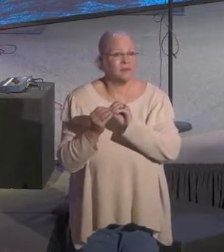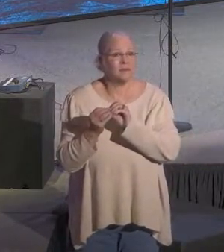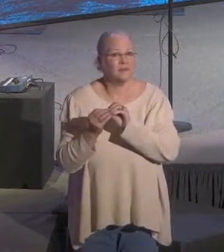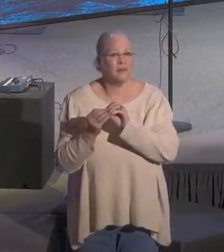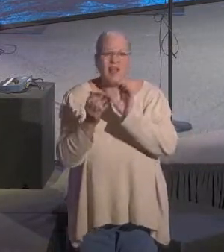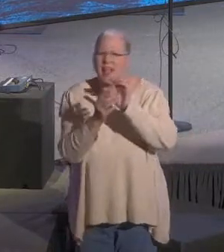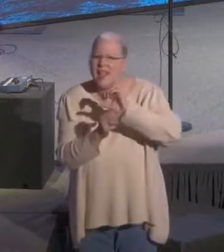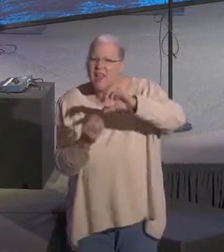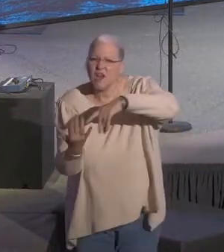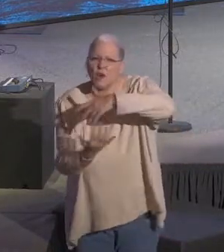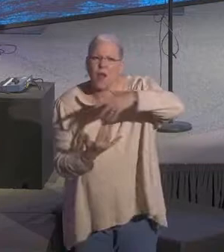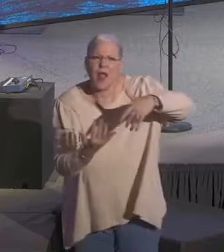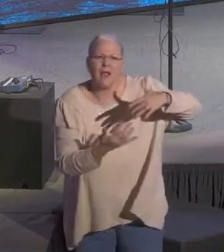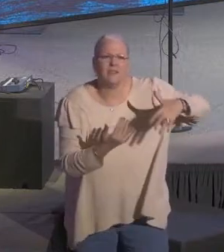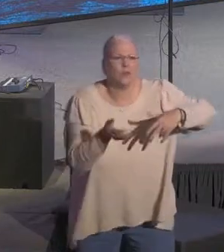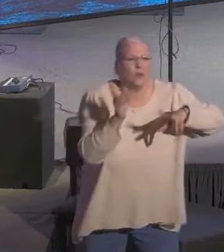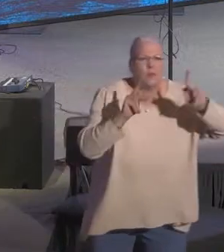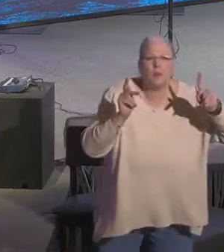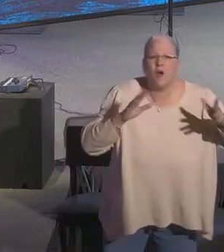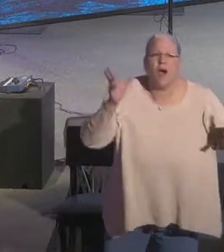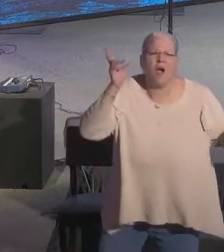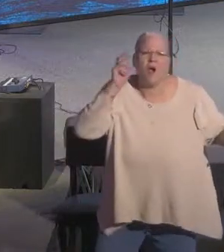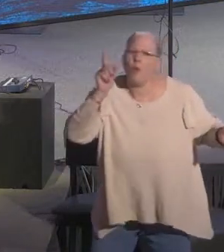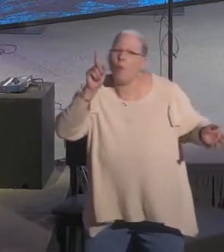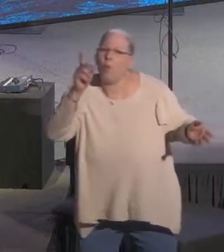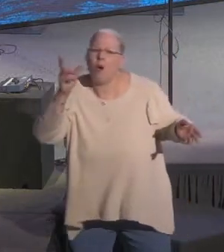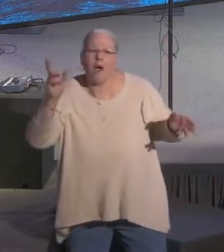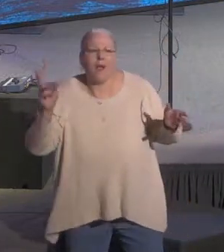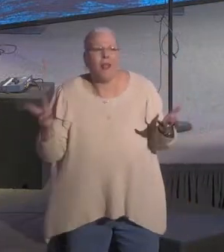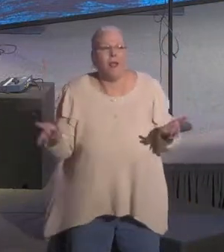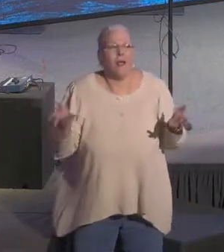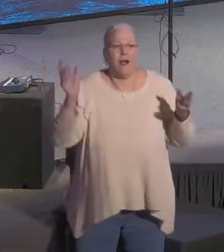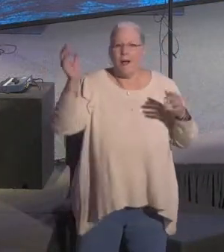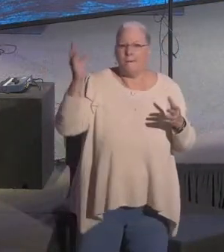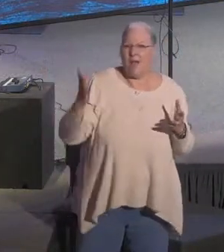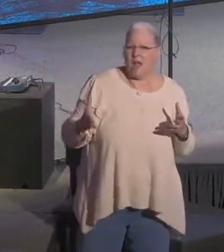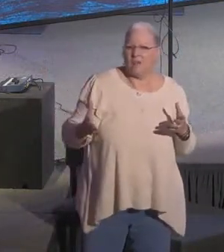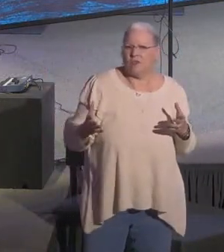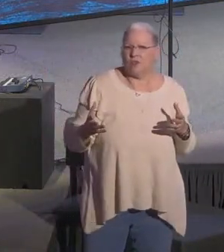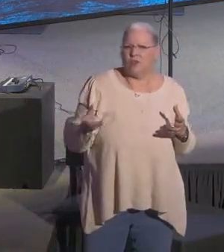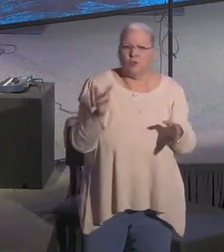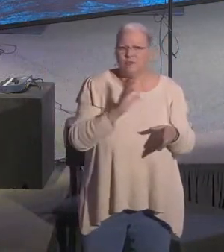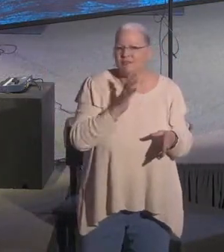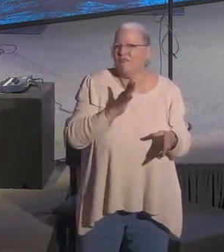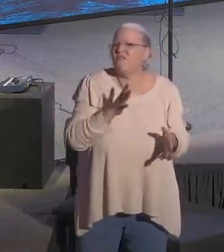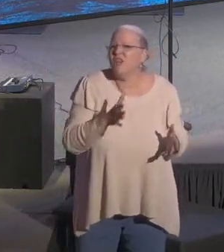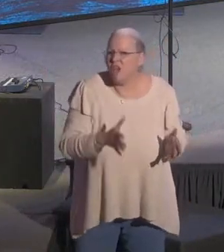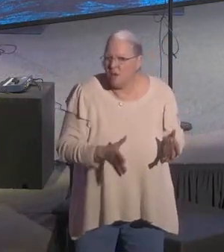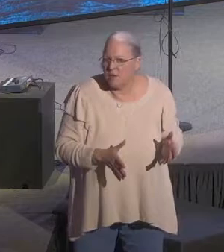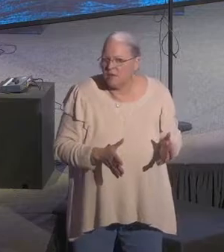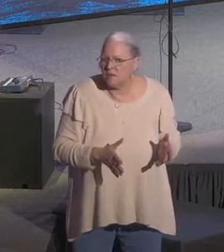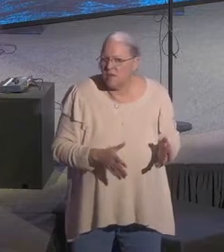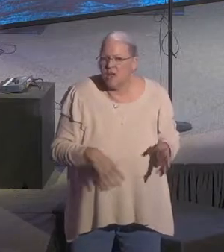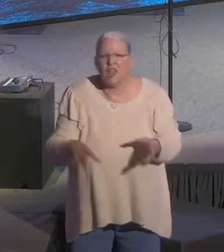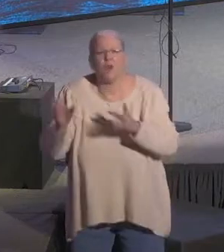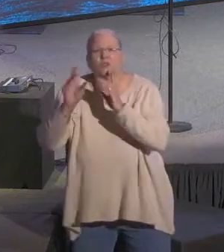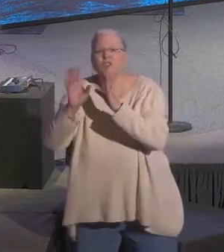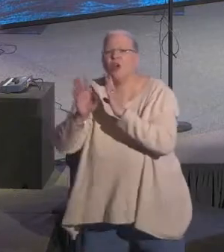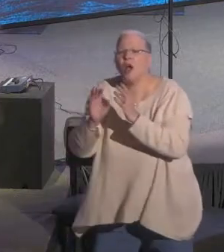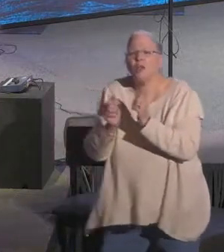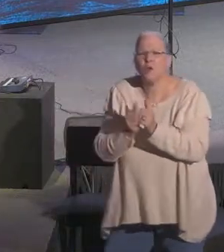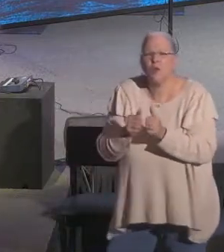Interacting with people. I heard one pastor that you might recognize his name, interacting with an atheist online